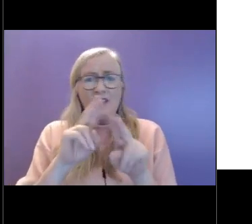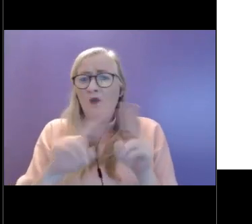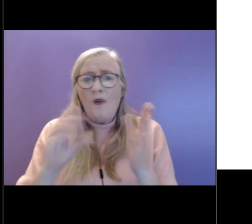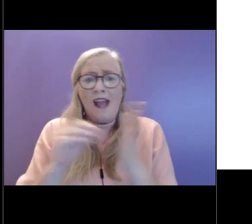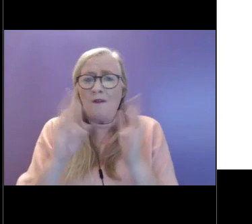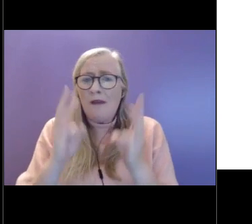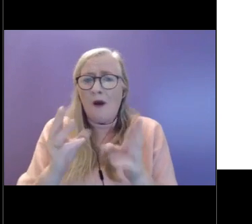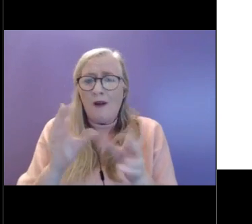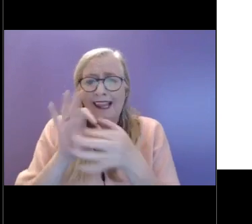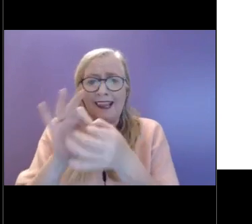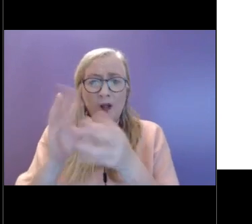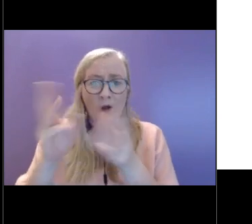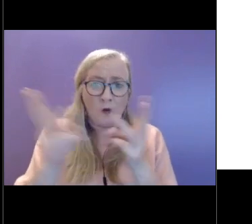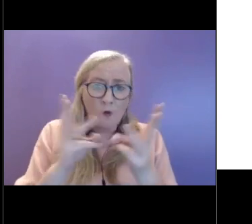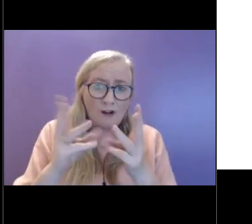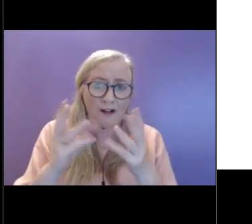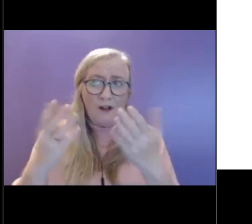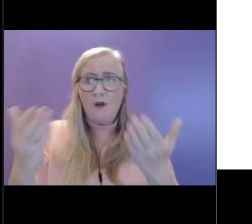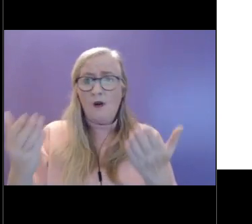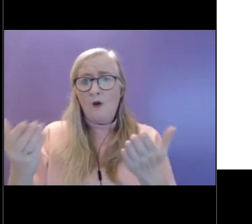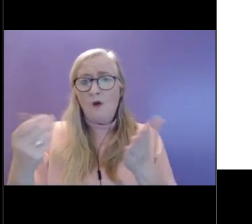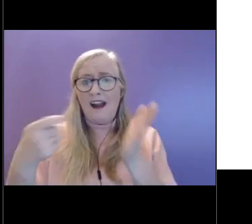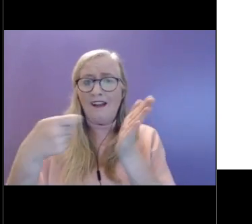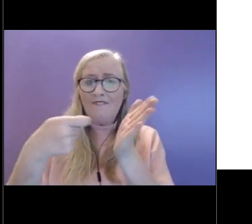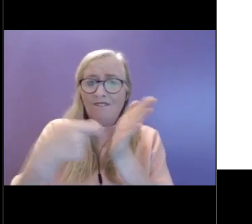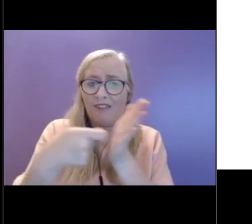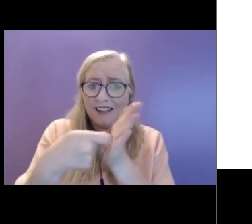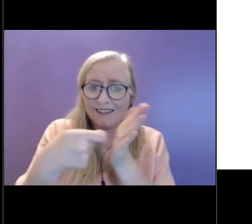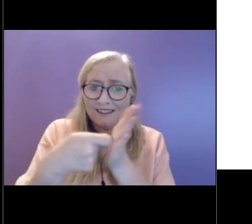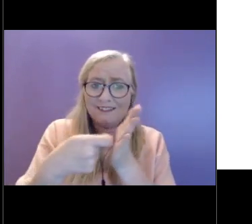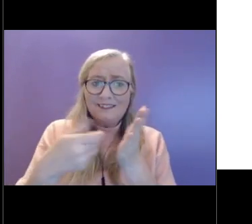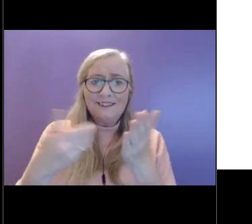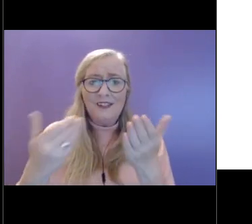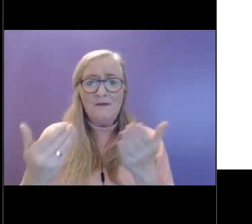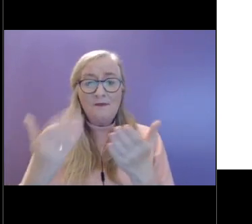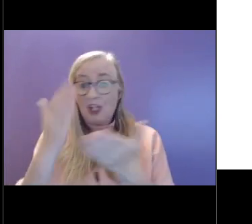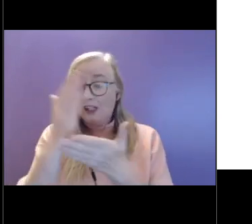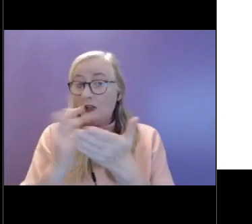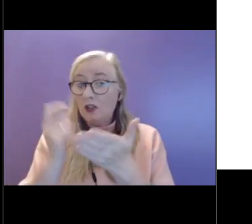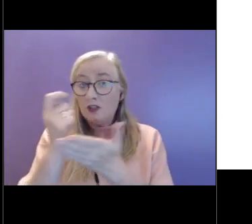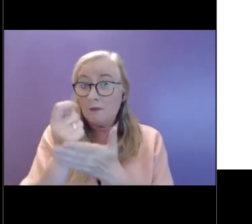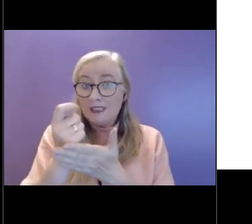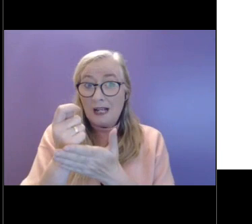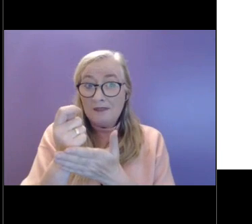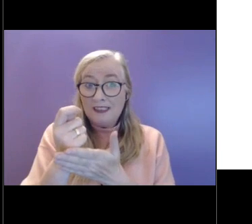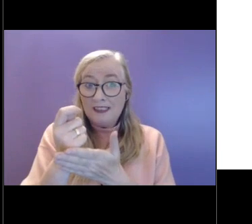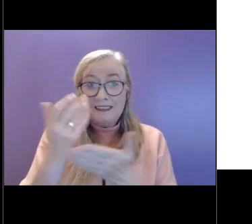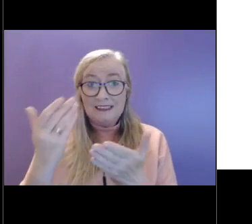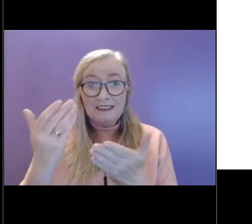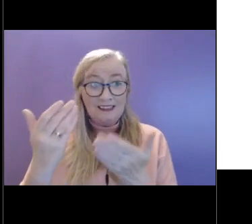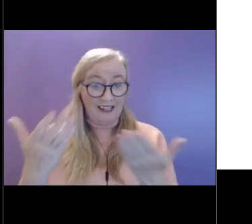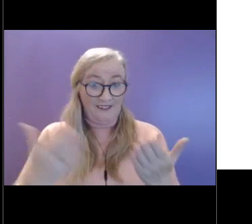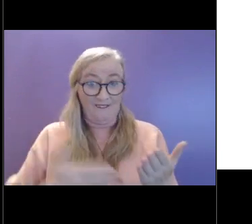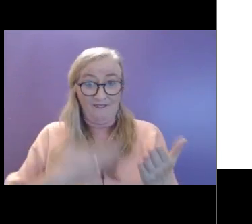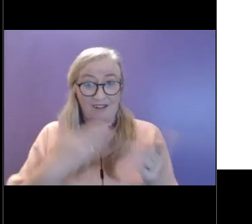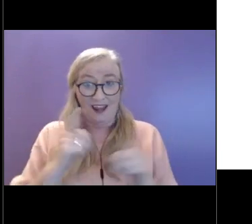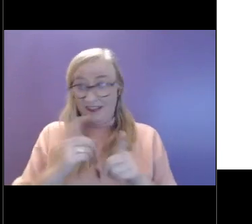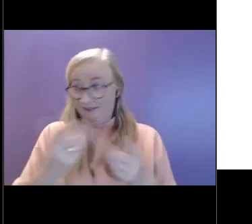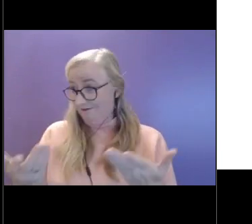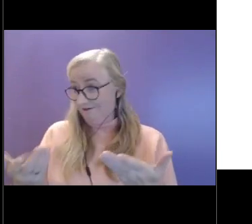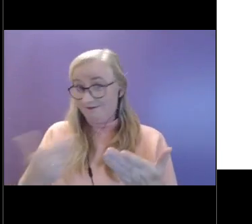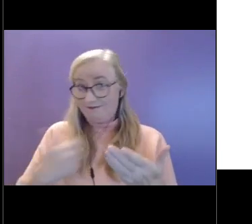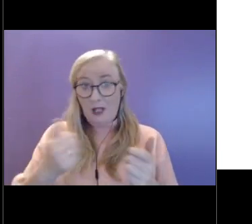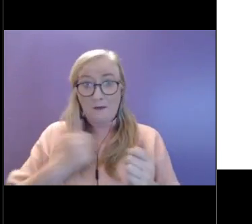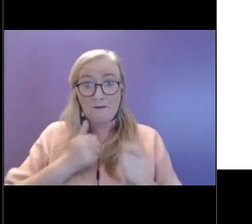our finances. And even sometimes we might feel a huge amount of power over our own thoughts and